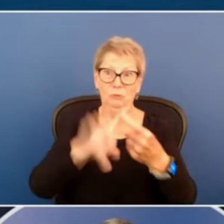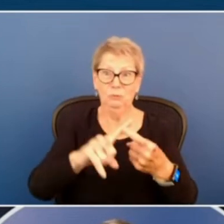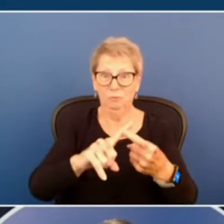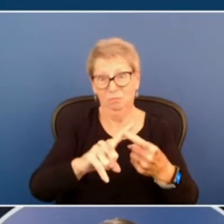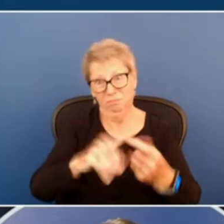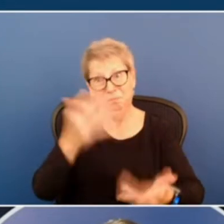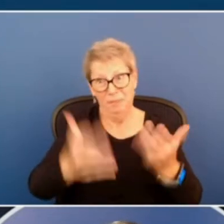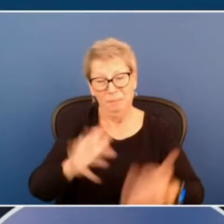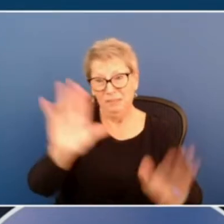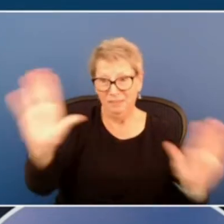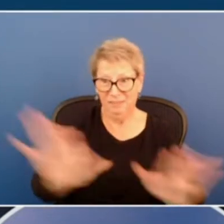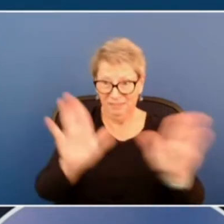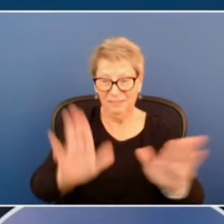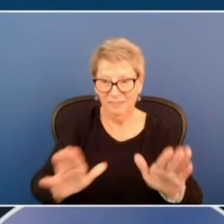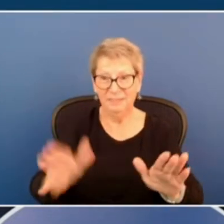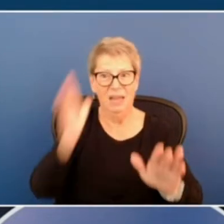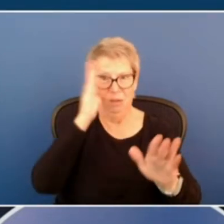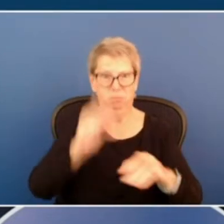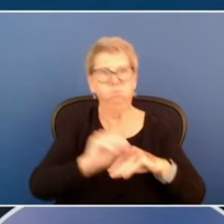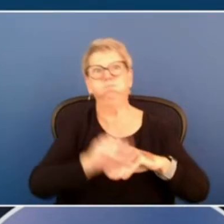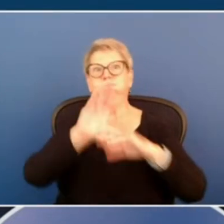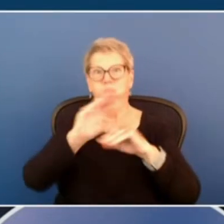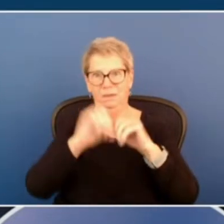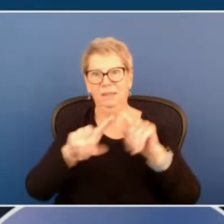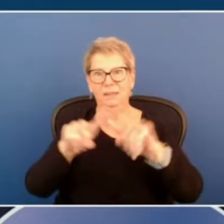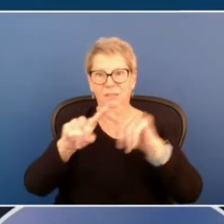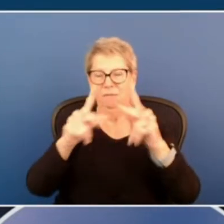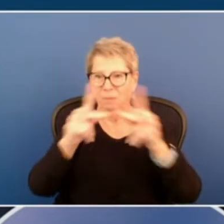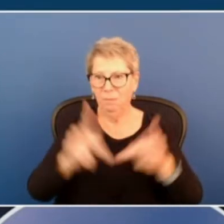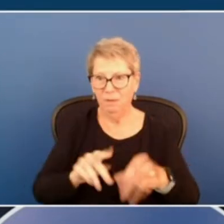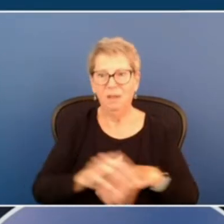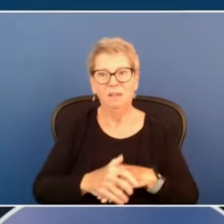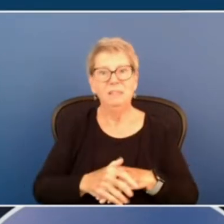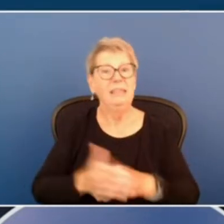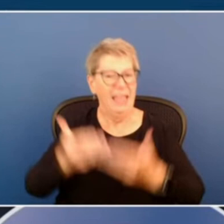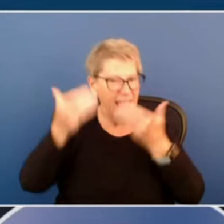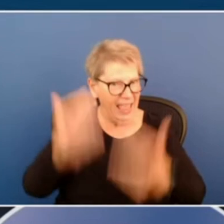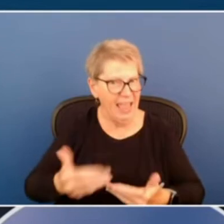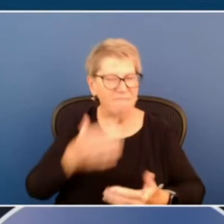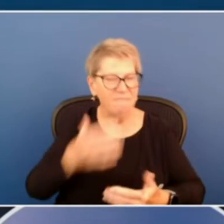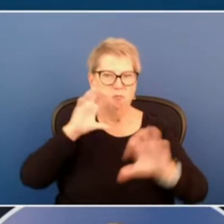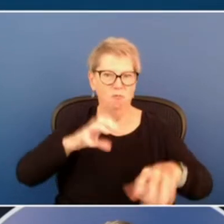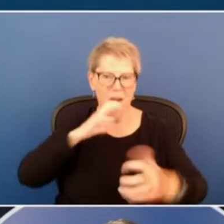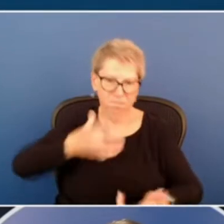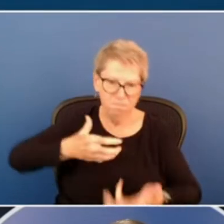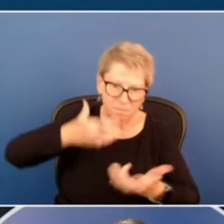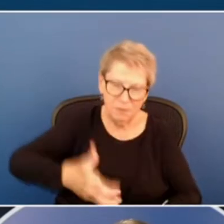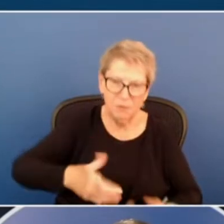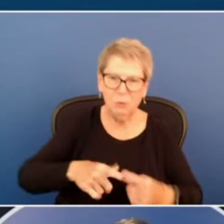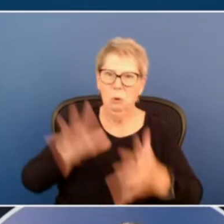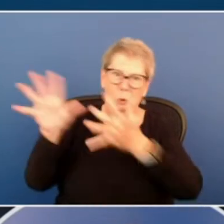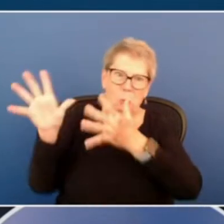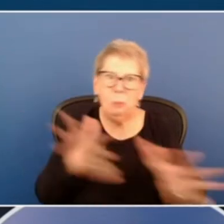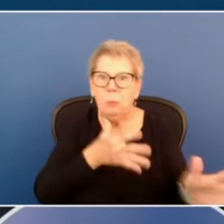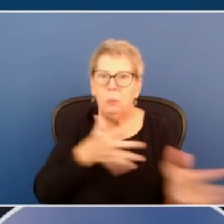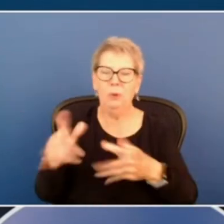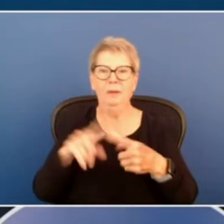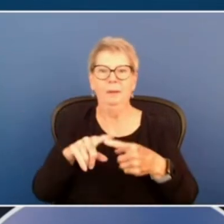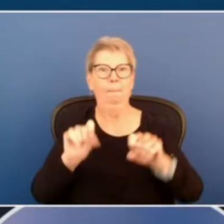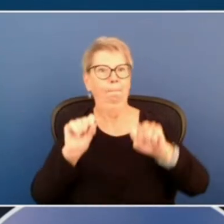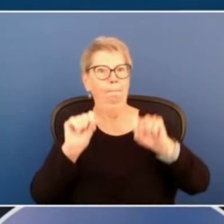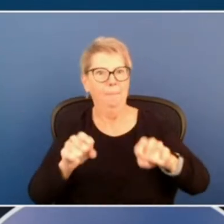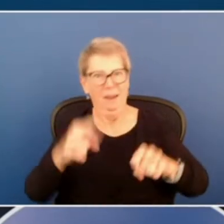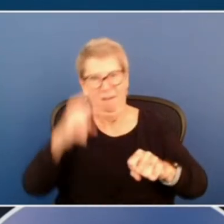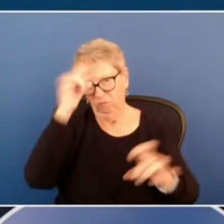in various places. It will bring heavy rains, very strong winds, the potential for severe storms,